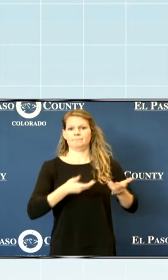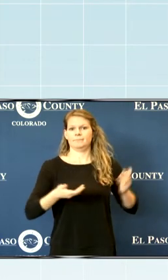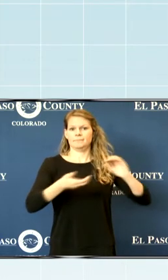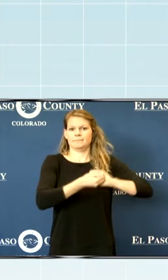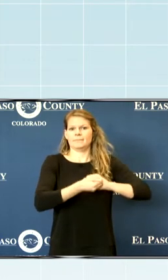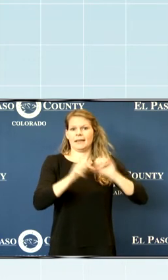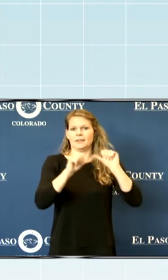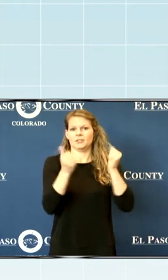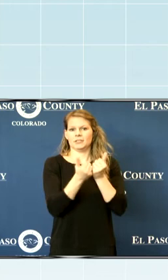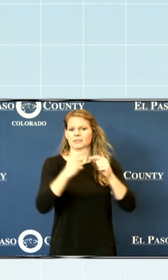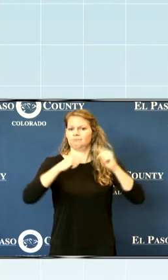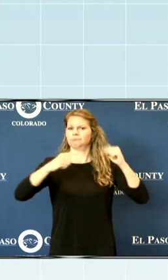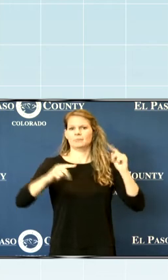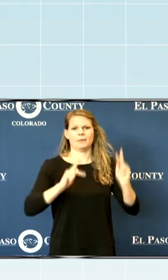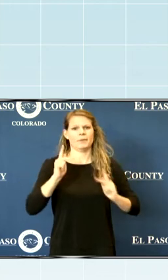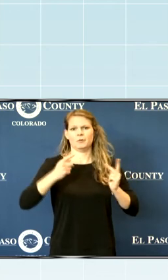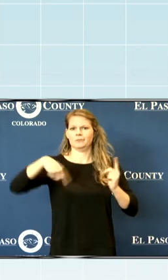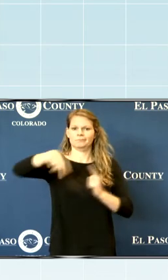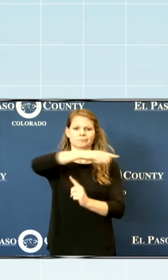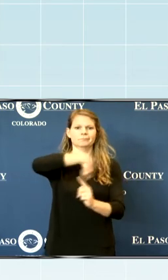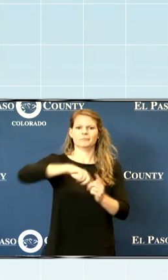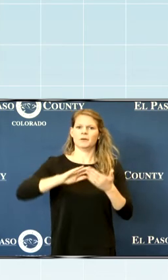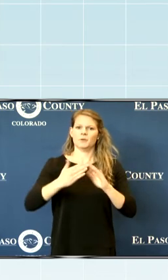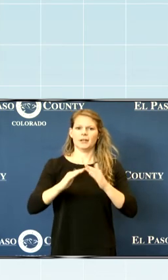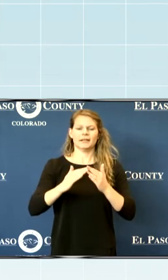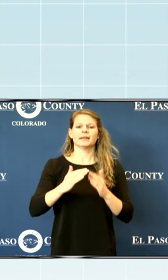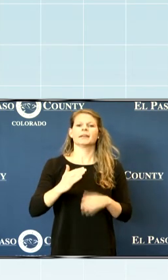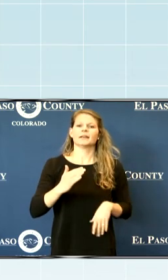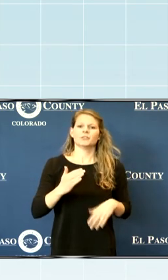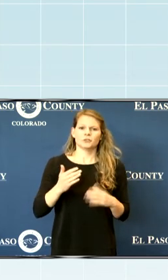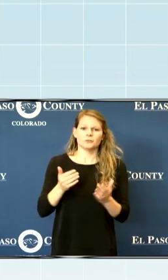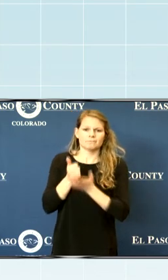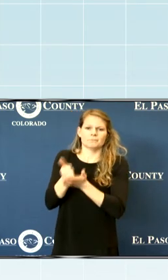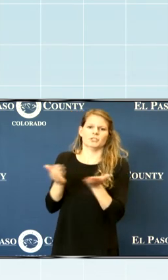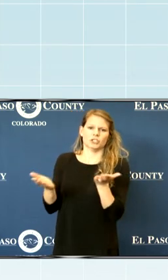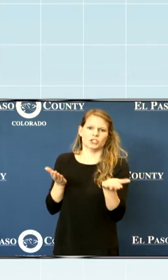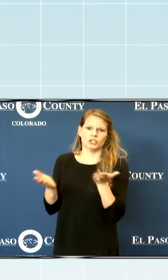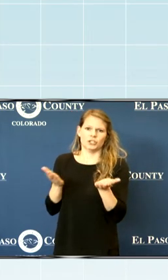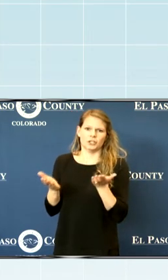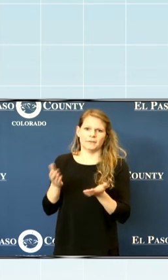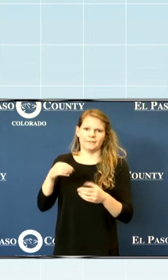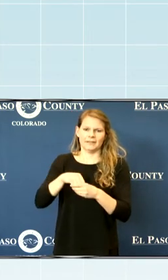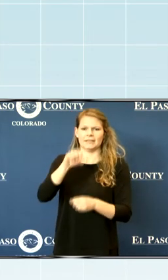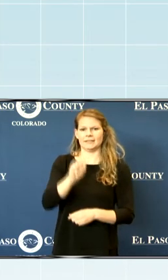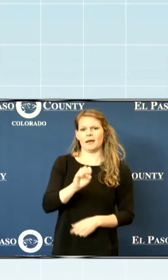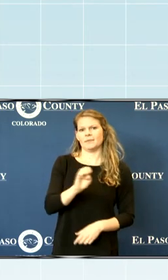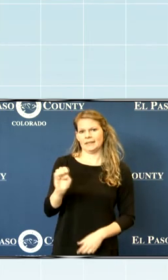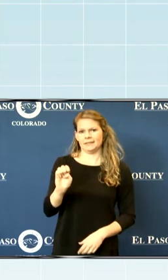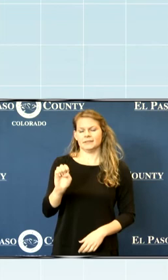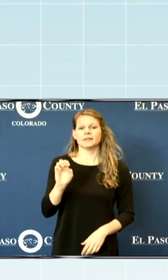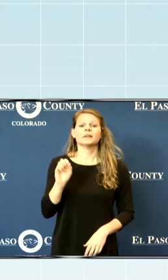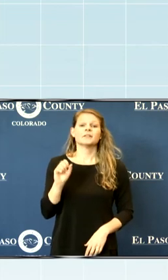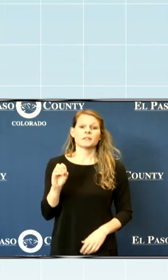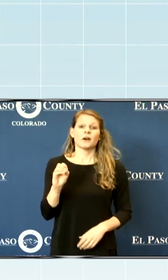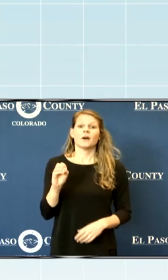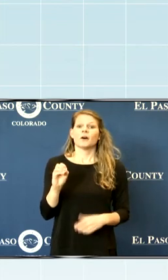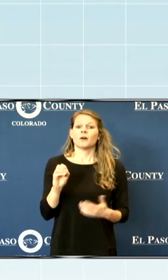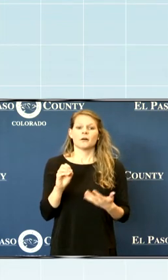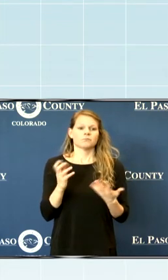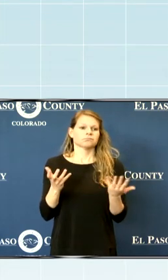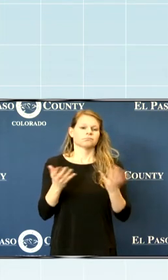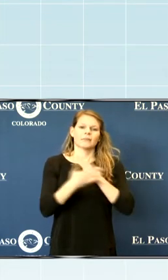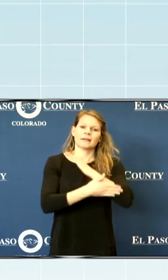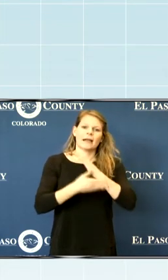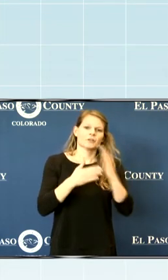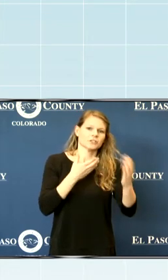various people around the community to serve in Southeast. And so everything from county